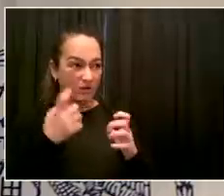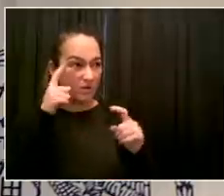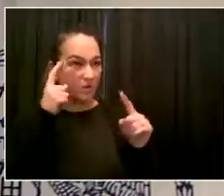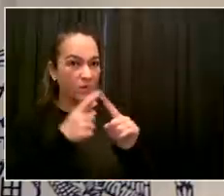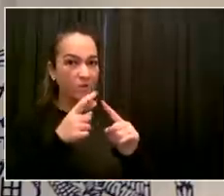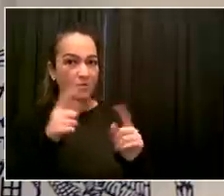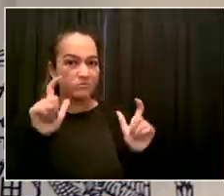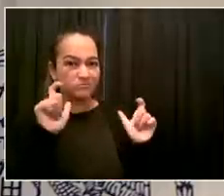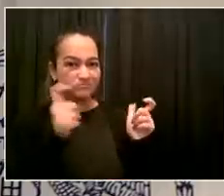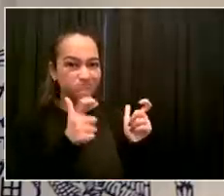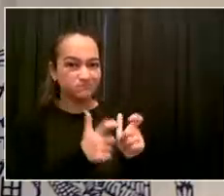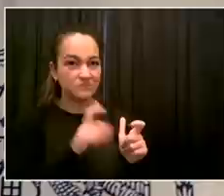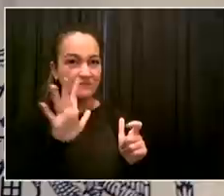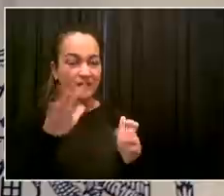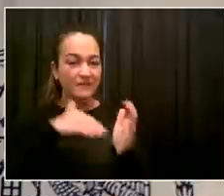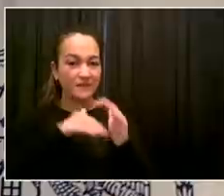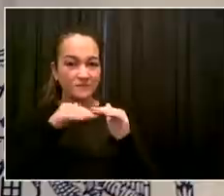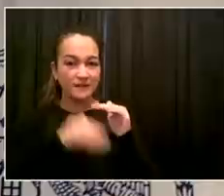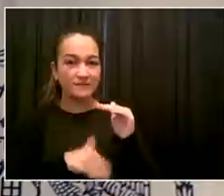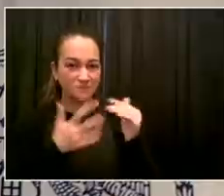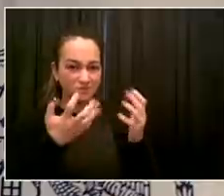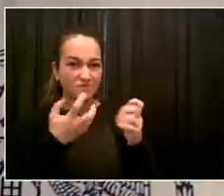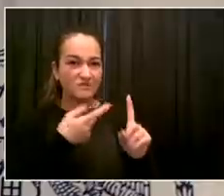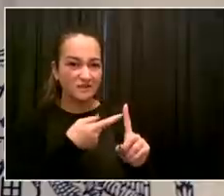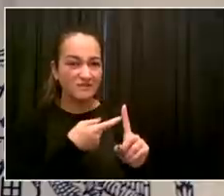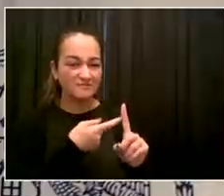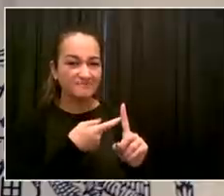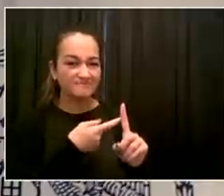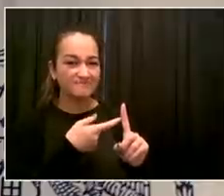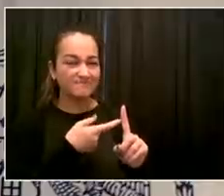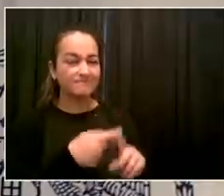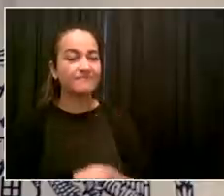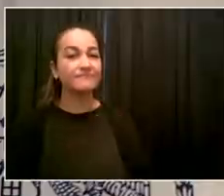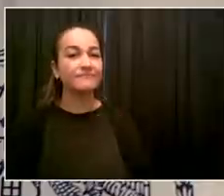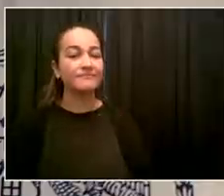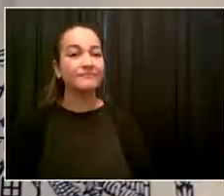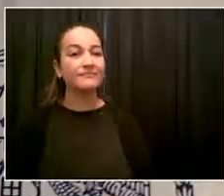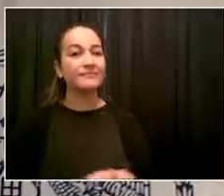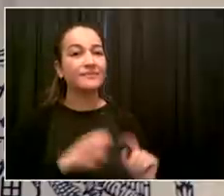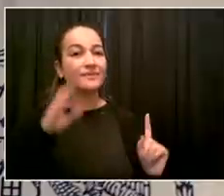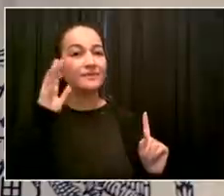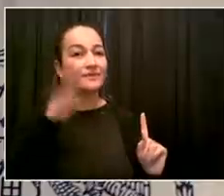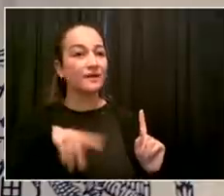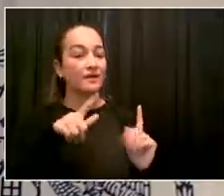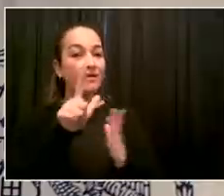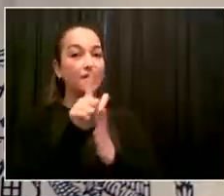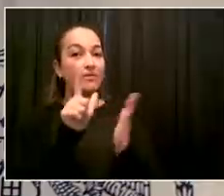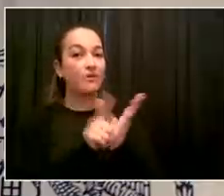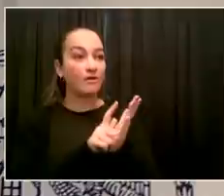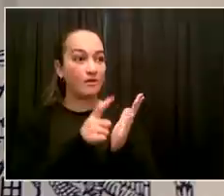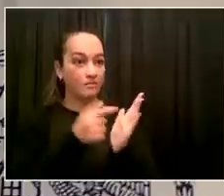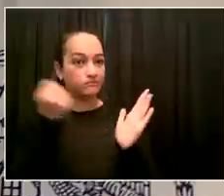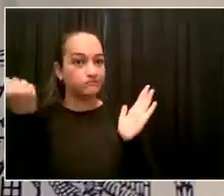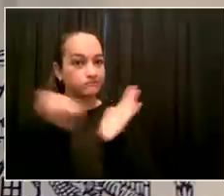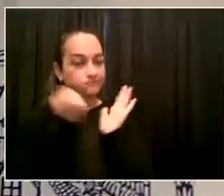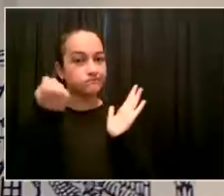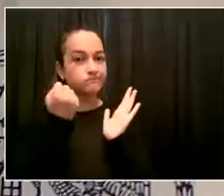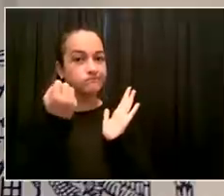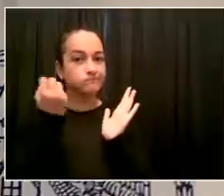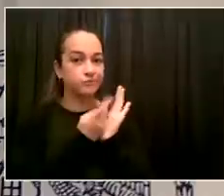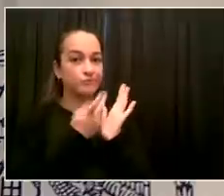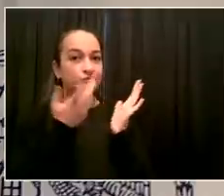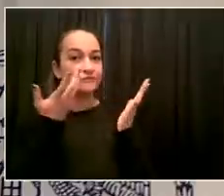And the transfers to the state prisons are also happening. And you've been kind of reluctant to release the people under the 6A,